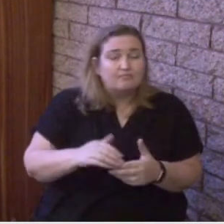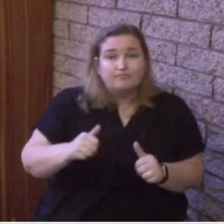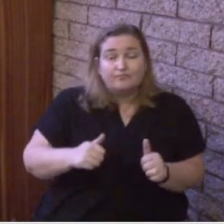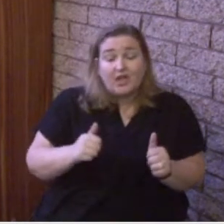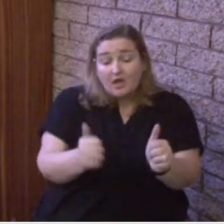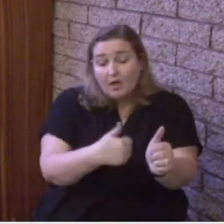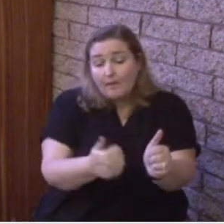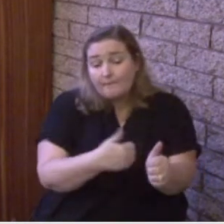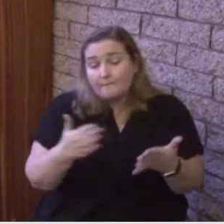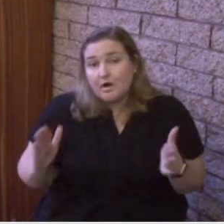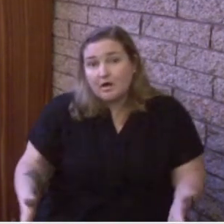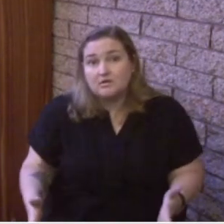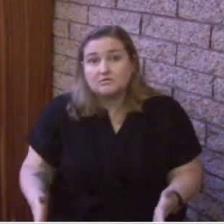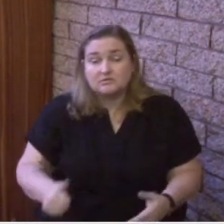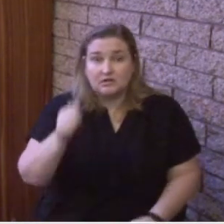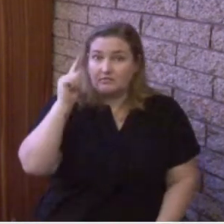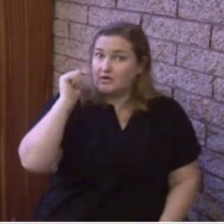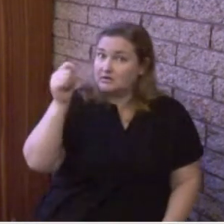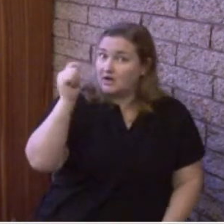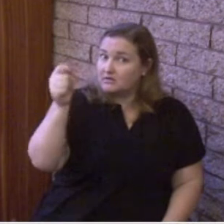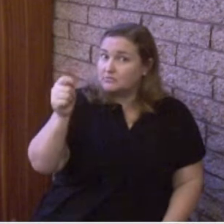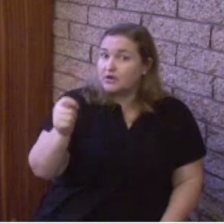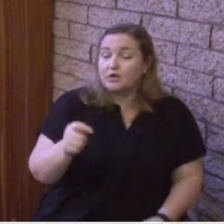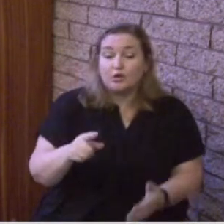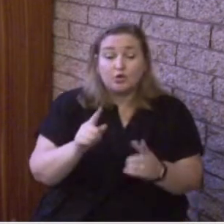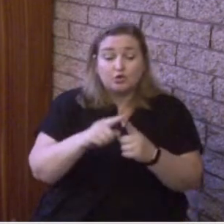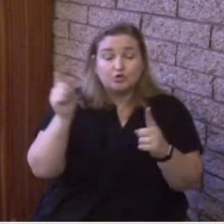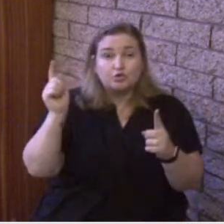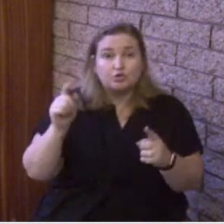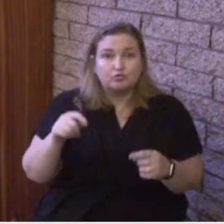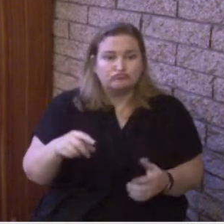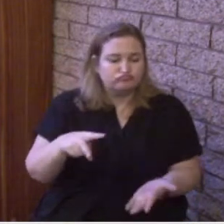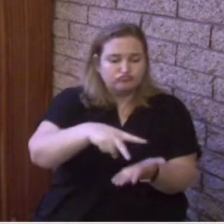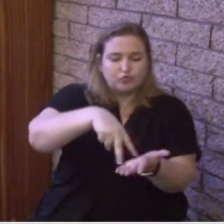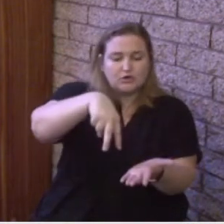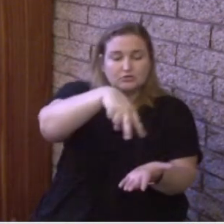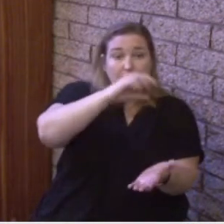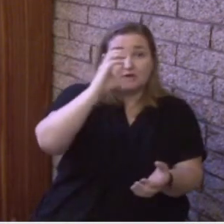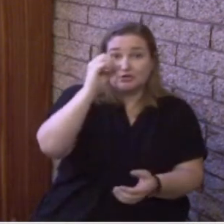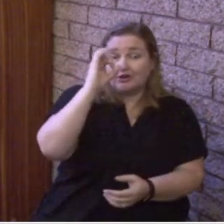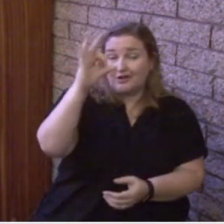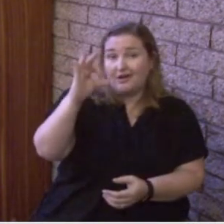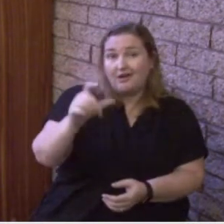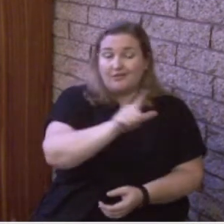resurrection of the Lord Jesus and great grace was upon them all.